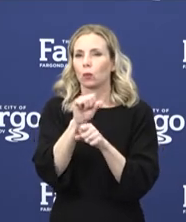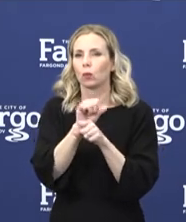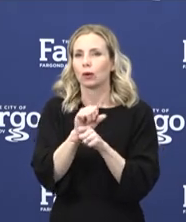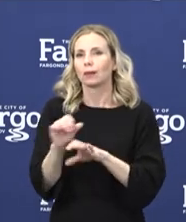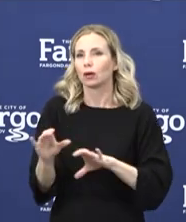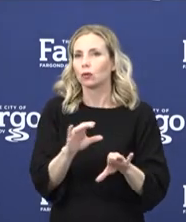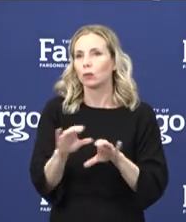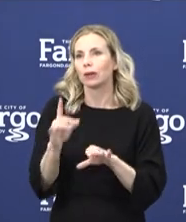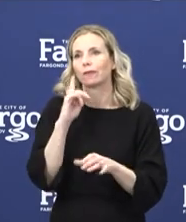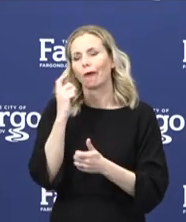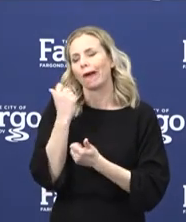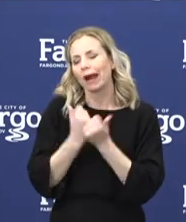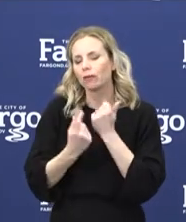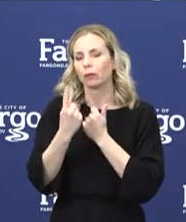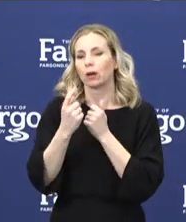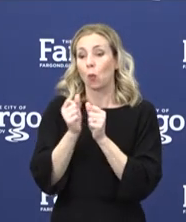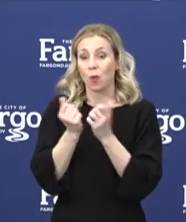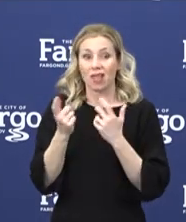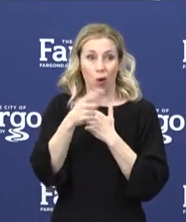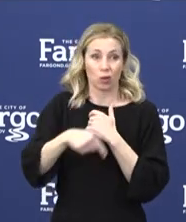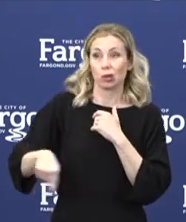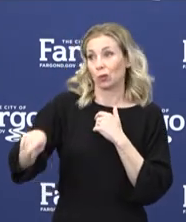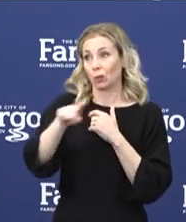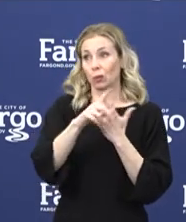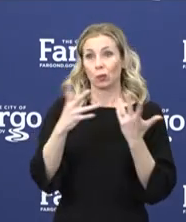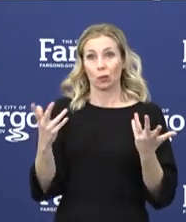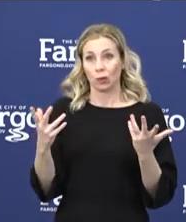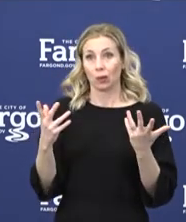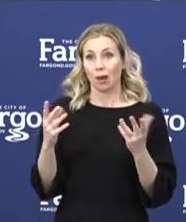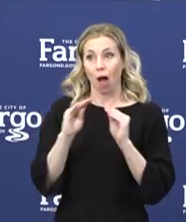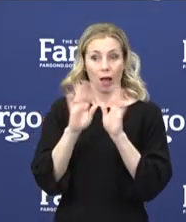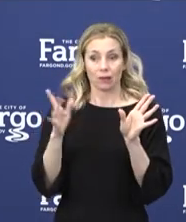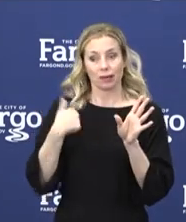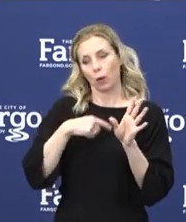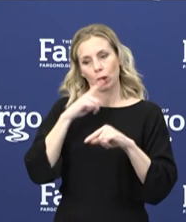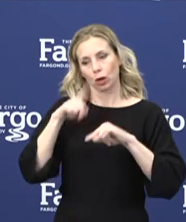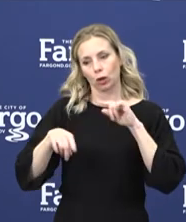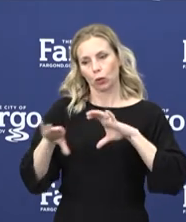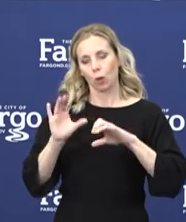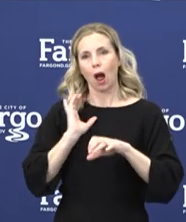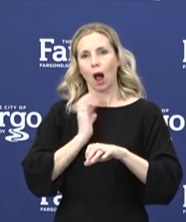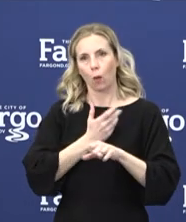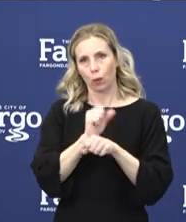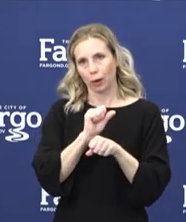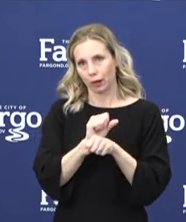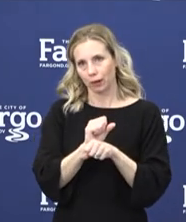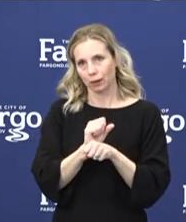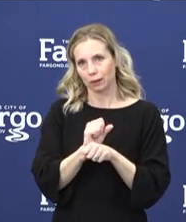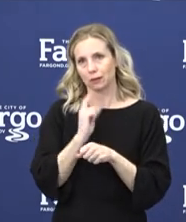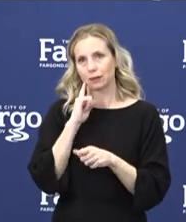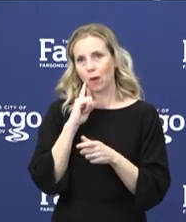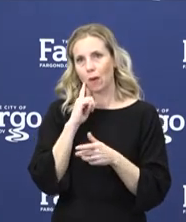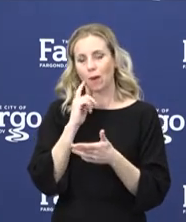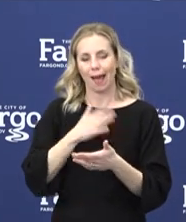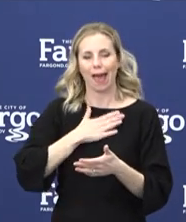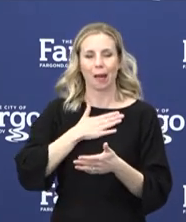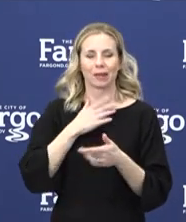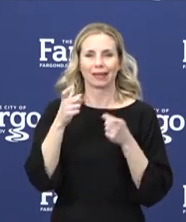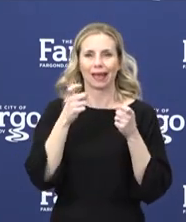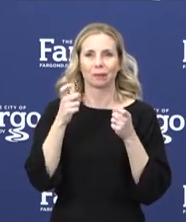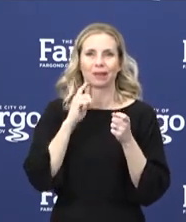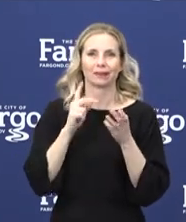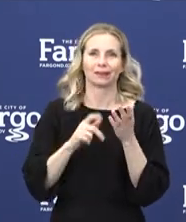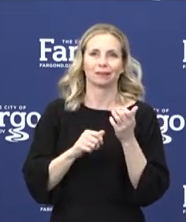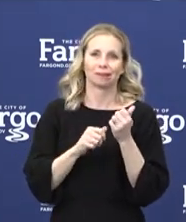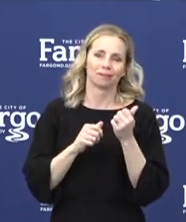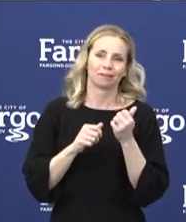for everyone, because without you, obviously, we couldn't do our work. So happy Admin Professionals Day. Thank you.